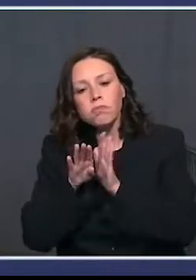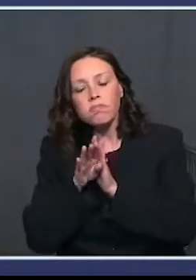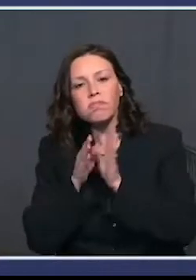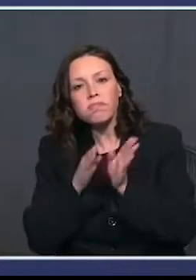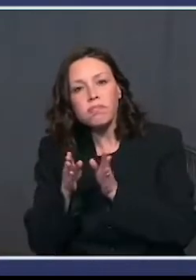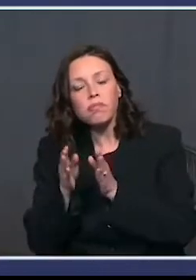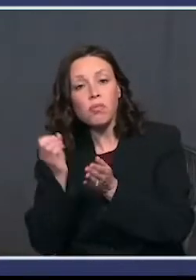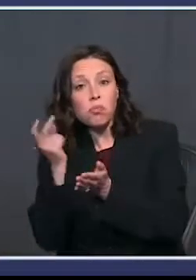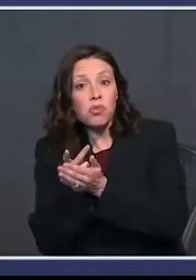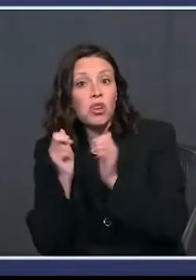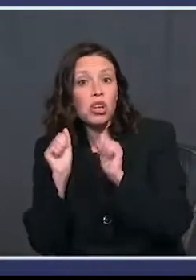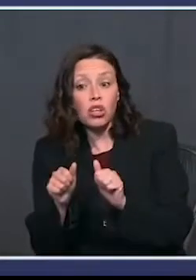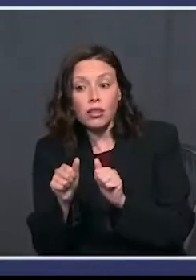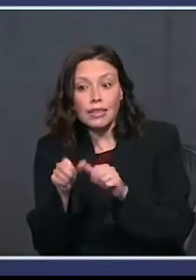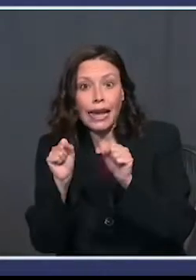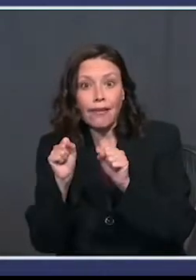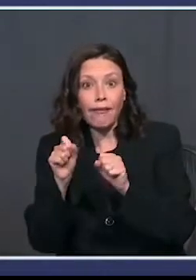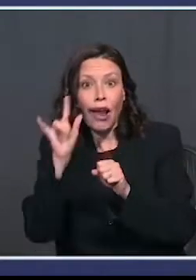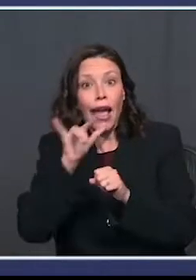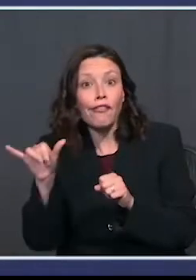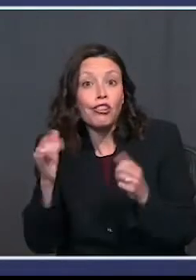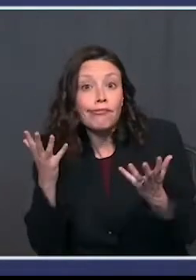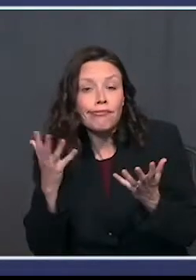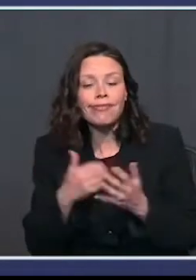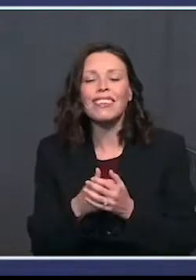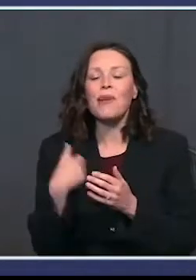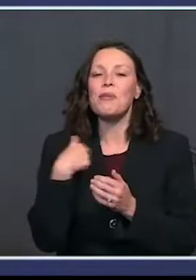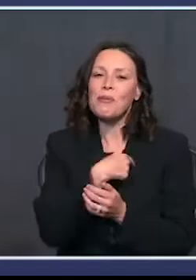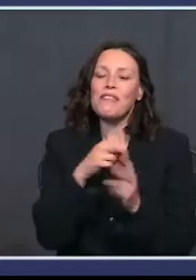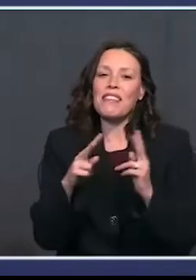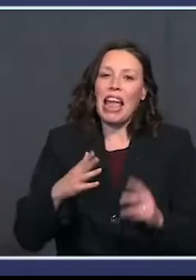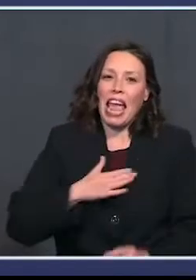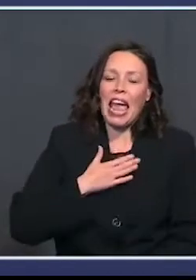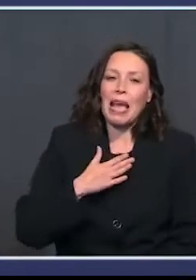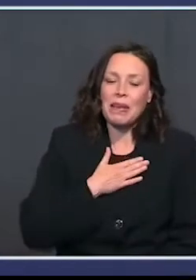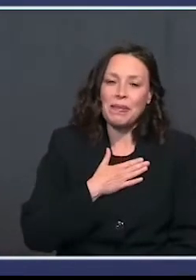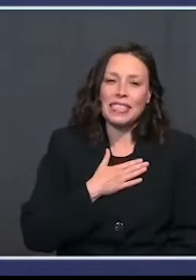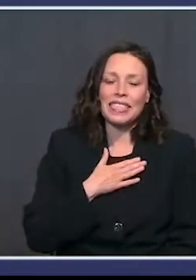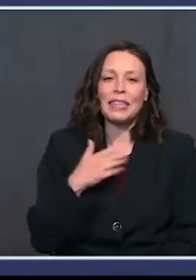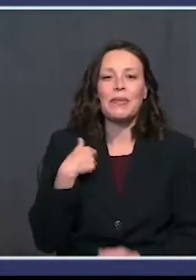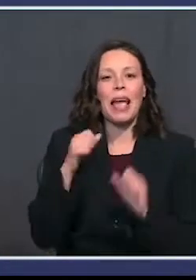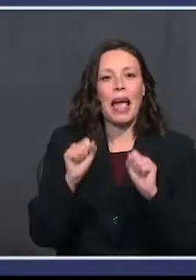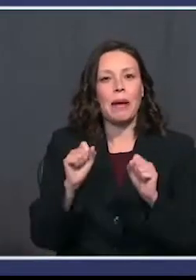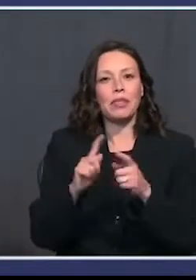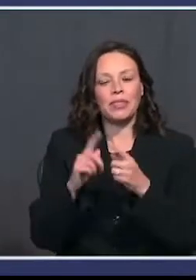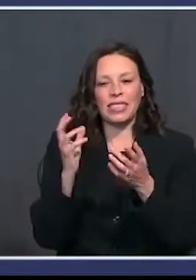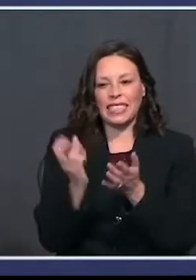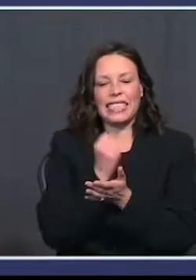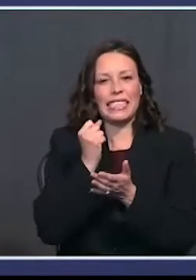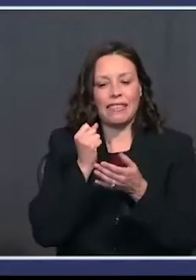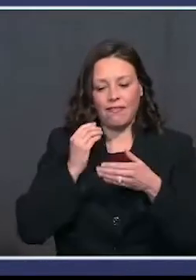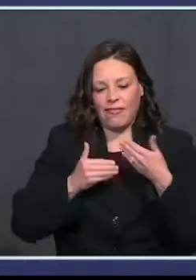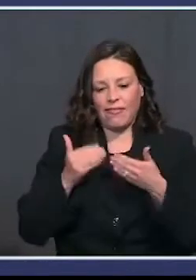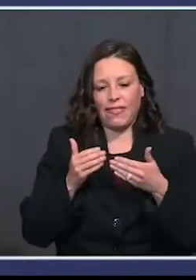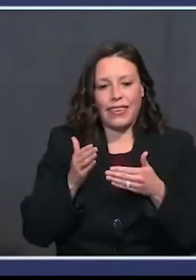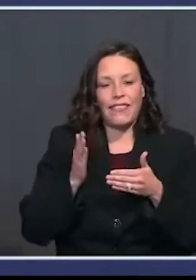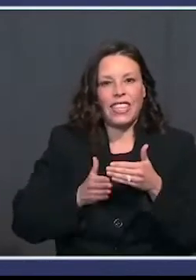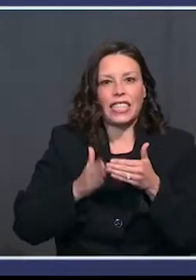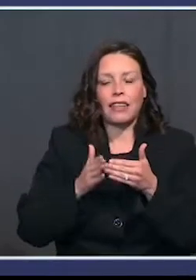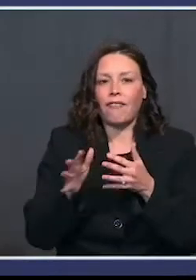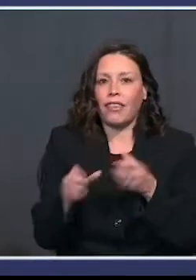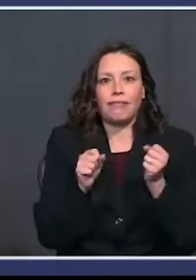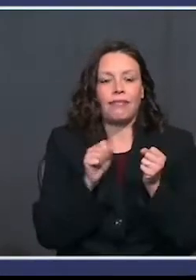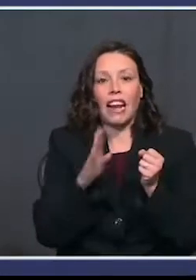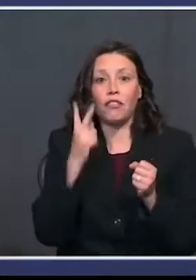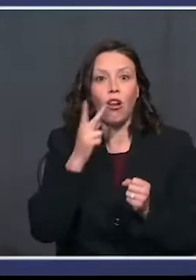could be infinity. And we were very, very happy that we were able to get things done at a level that nobody